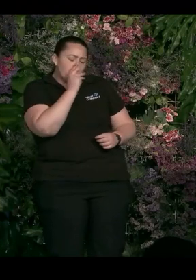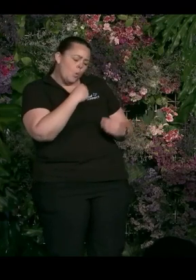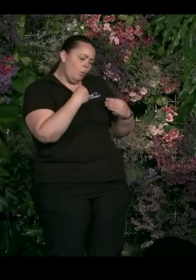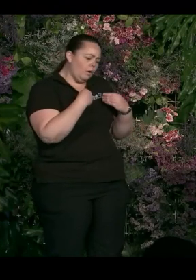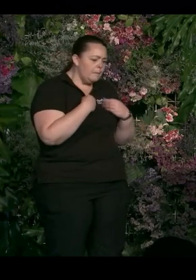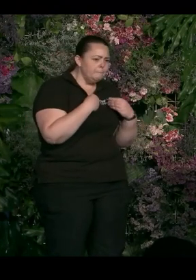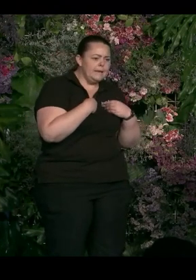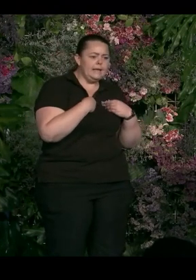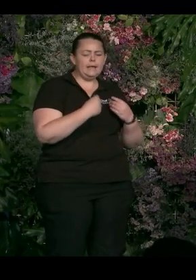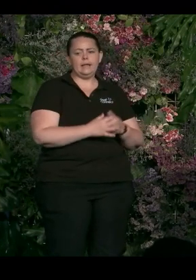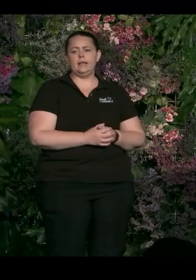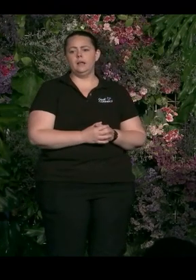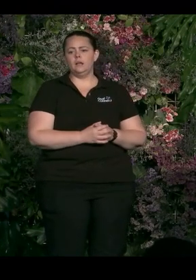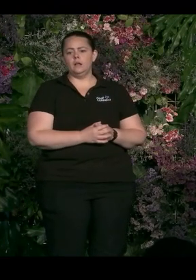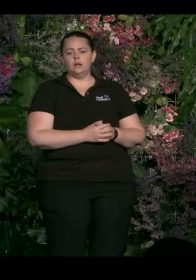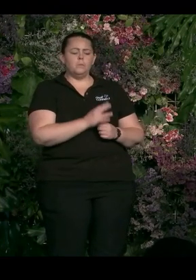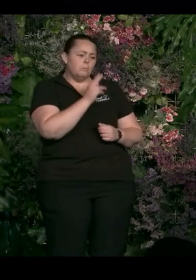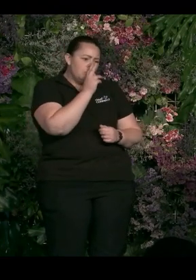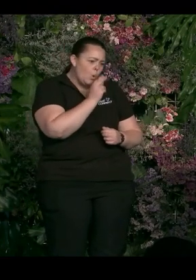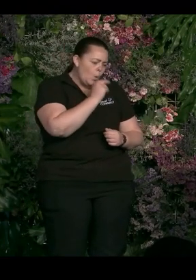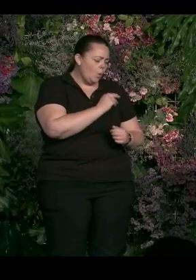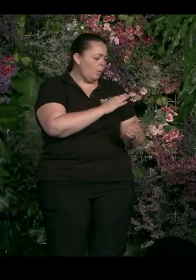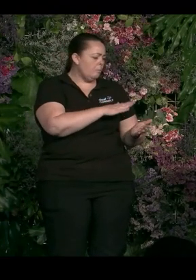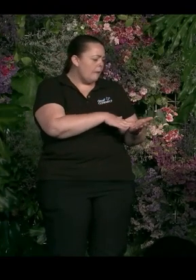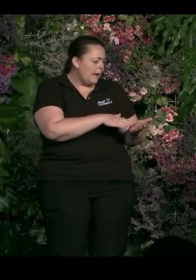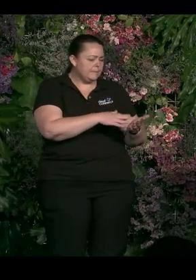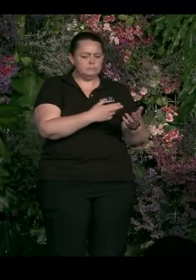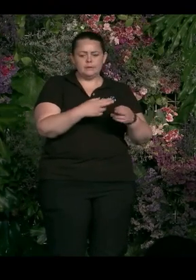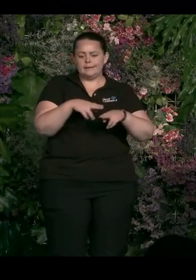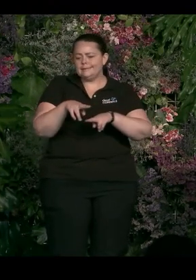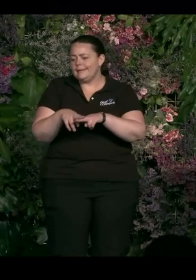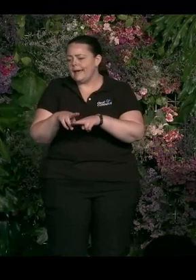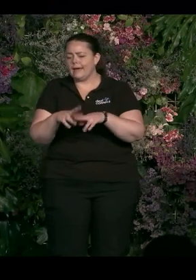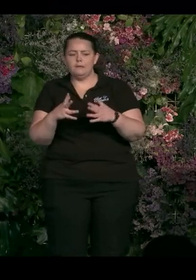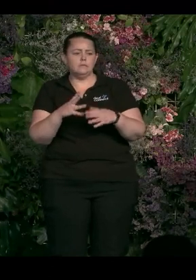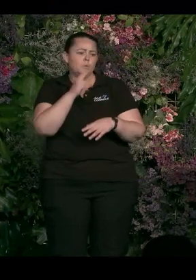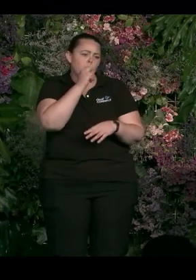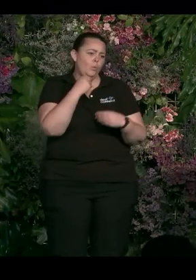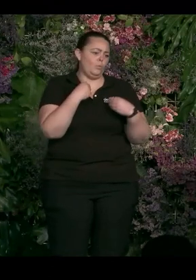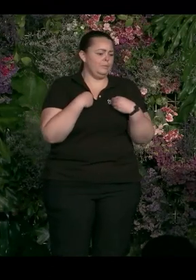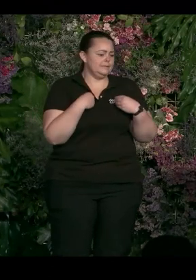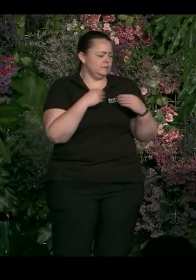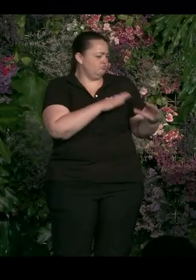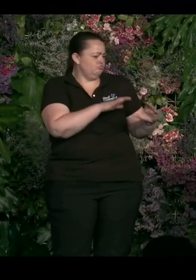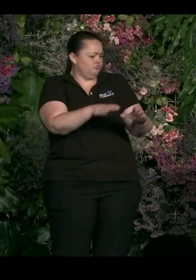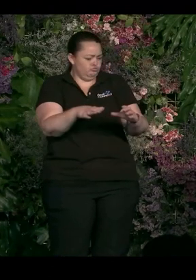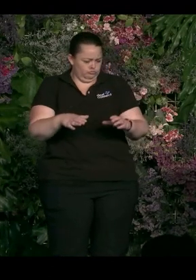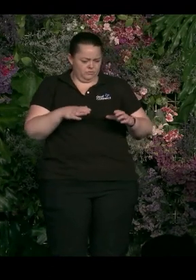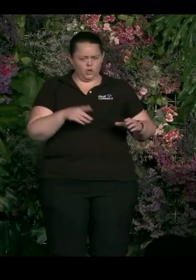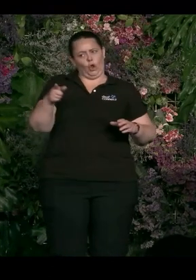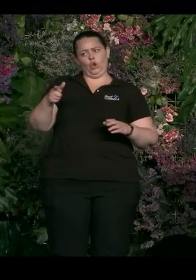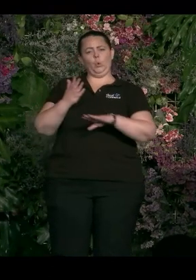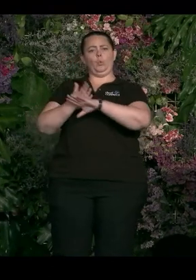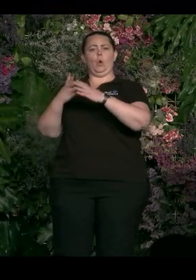and the smaller kind of mums and dads and folks, kind of smaller businesses? Because you typically deal with the